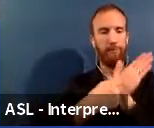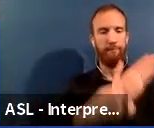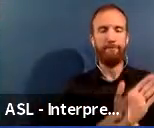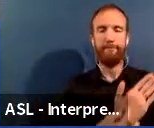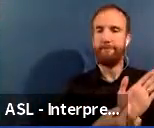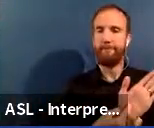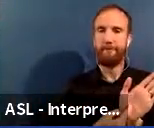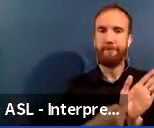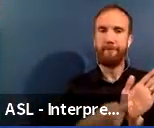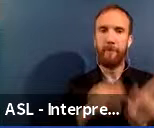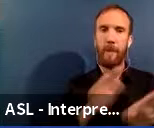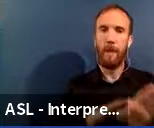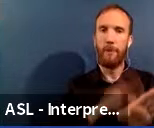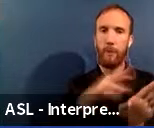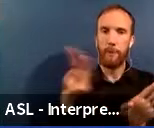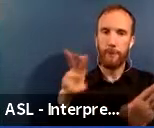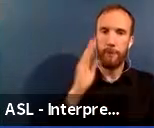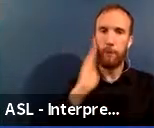web page.